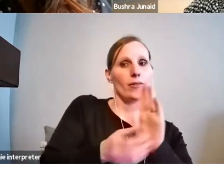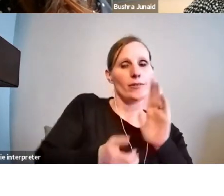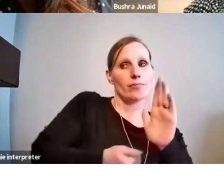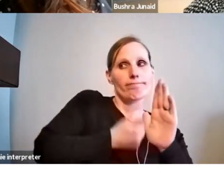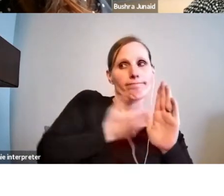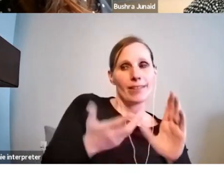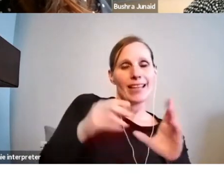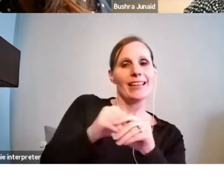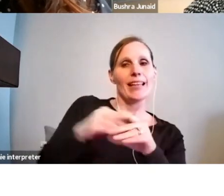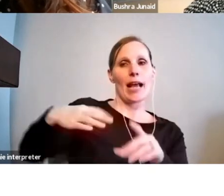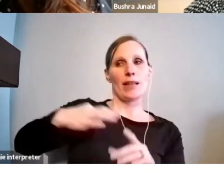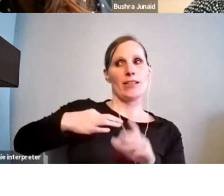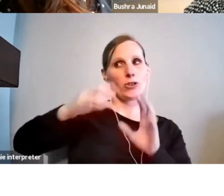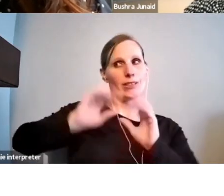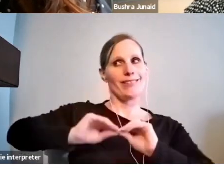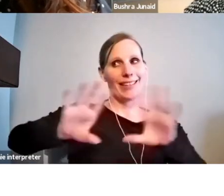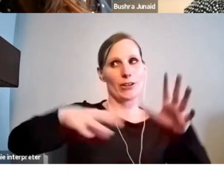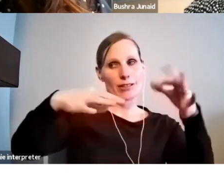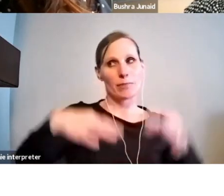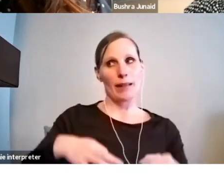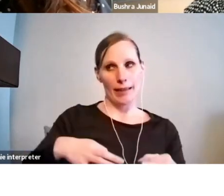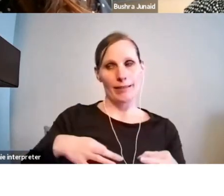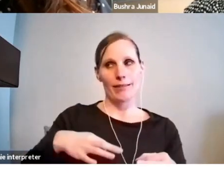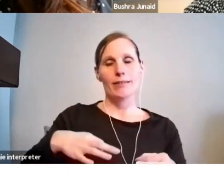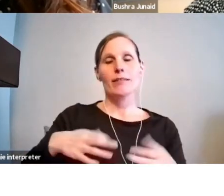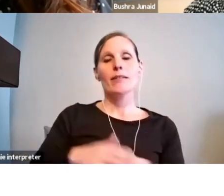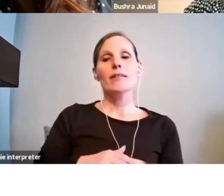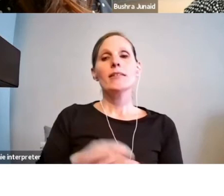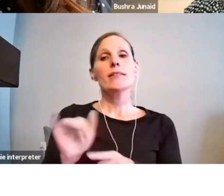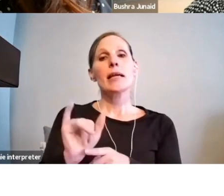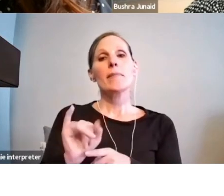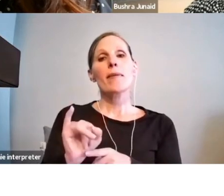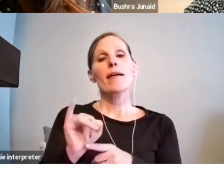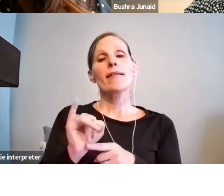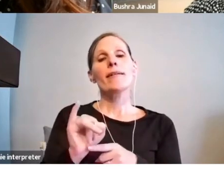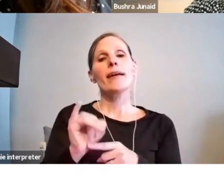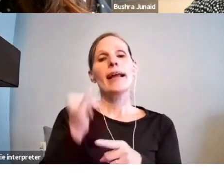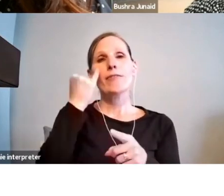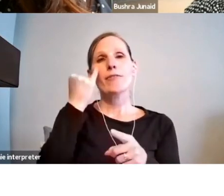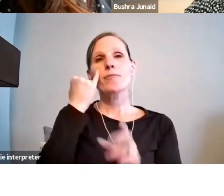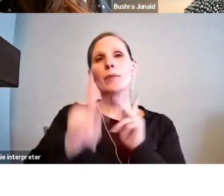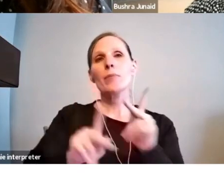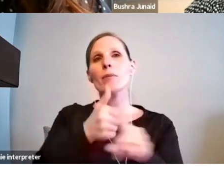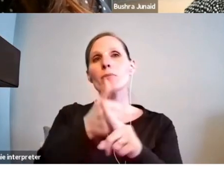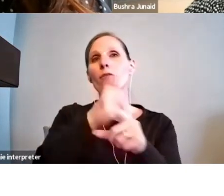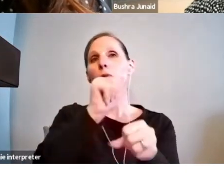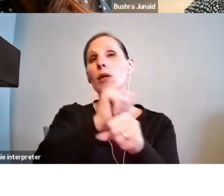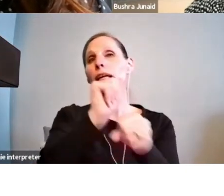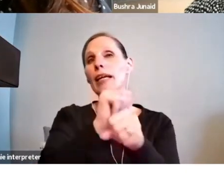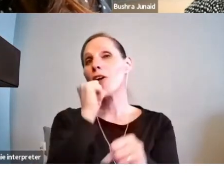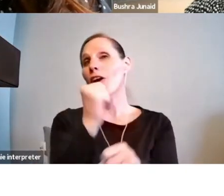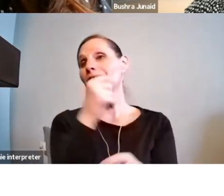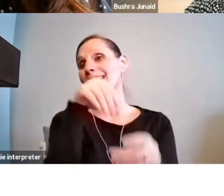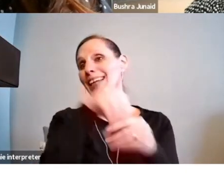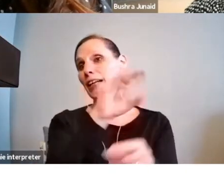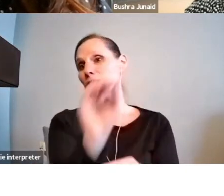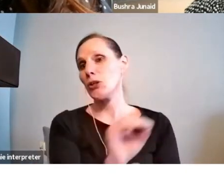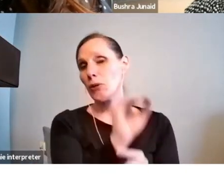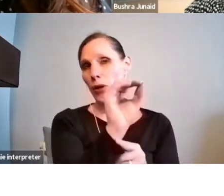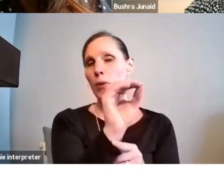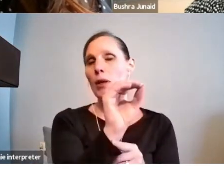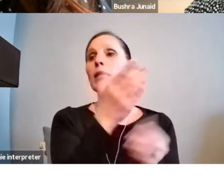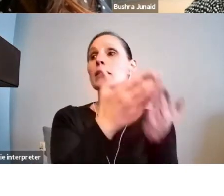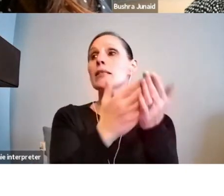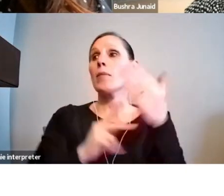And the same thing for working with people outside of Ontario. Some programs will specify that